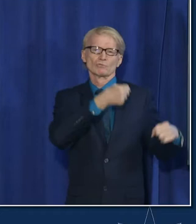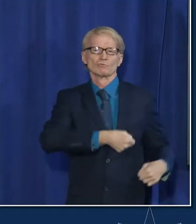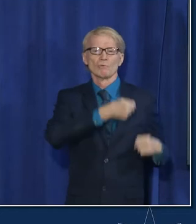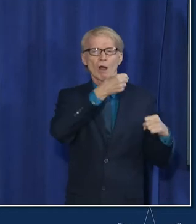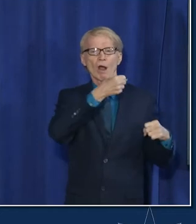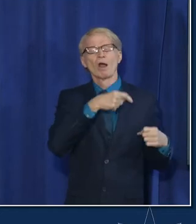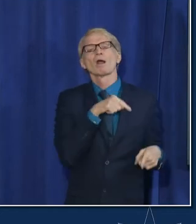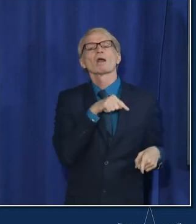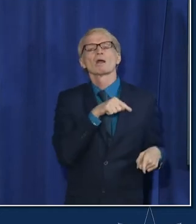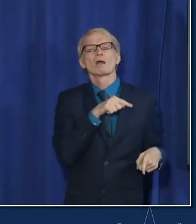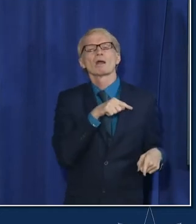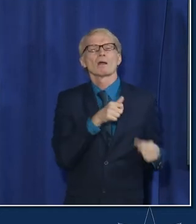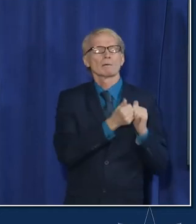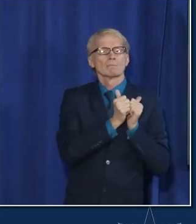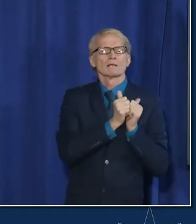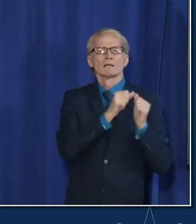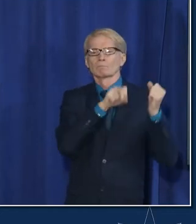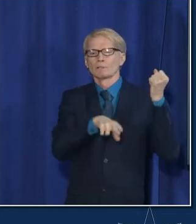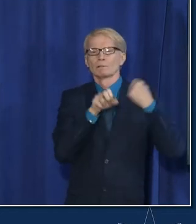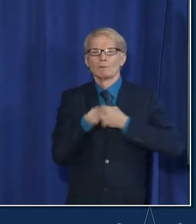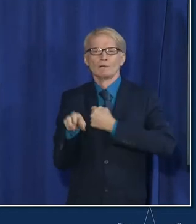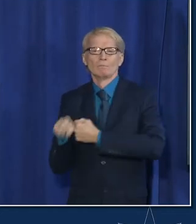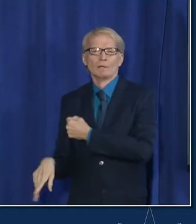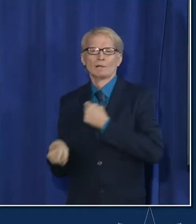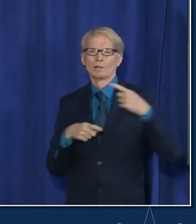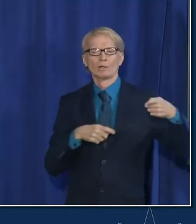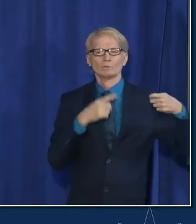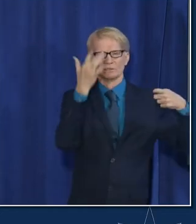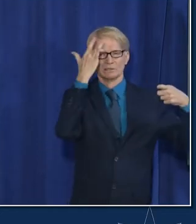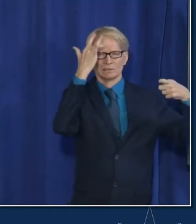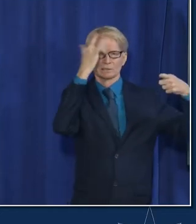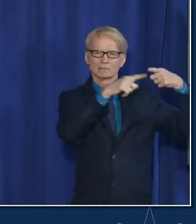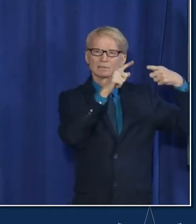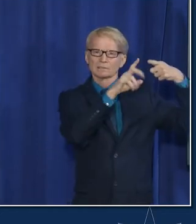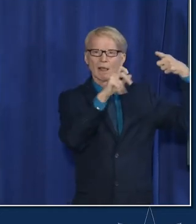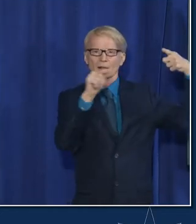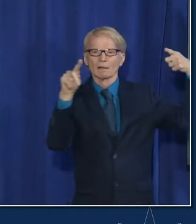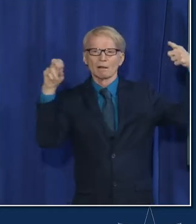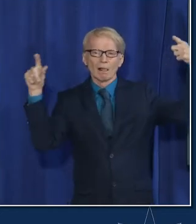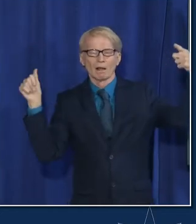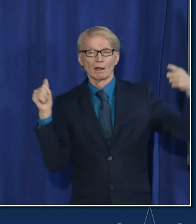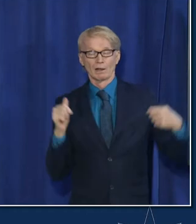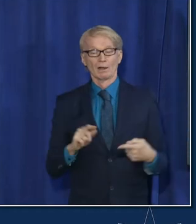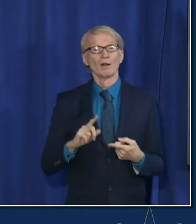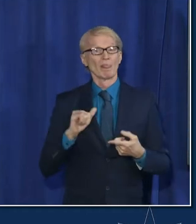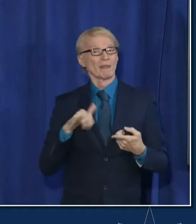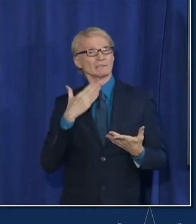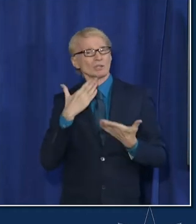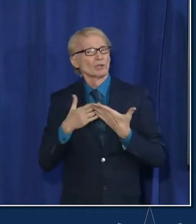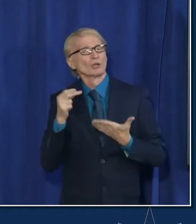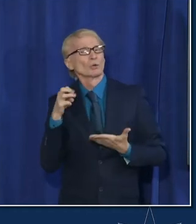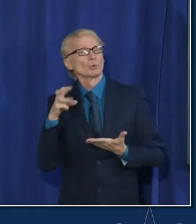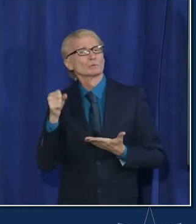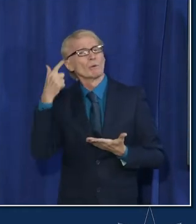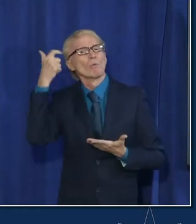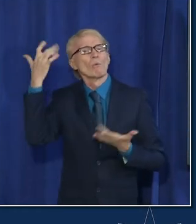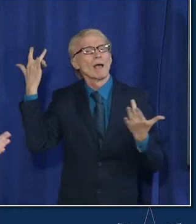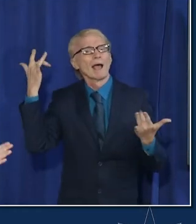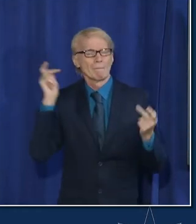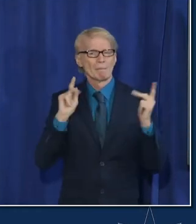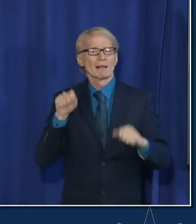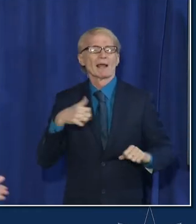variant and it out competed everything else which is good news for us when the when the virus is not changing it gives us a good chance to get people